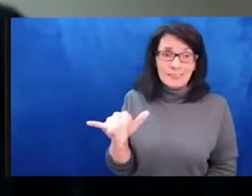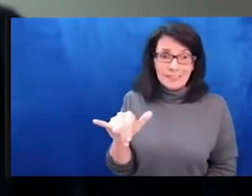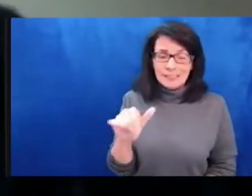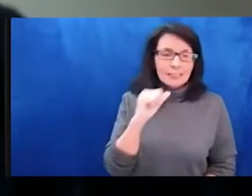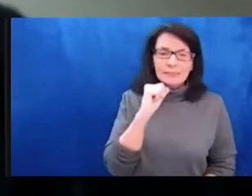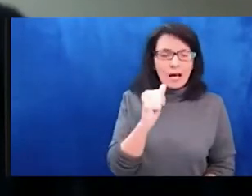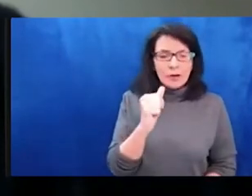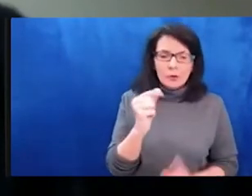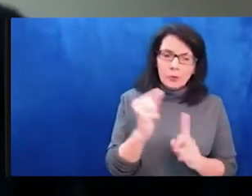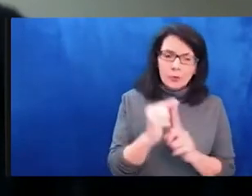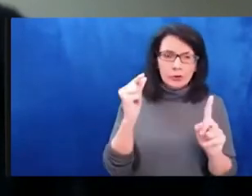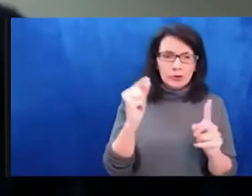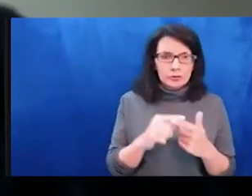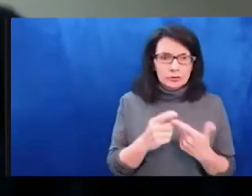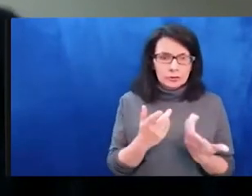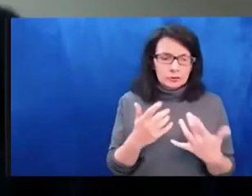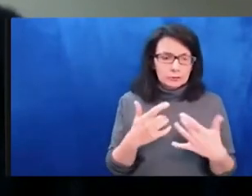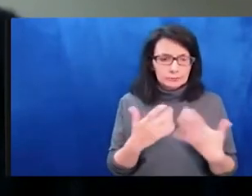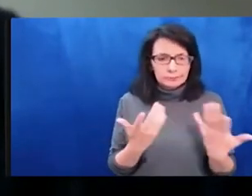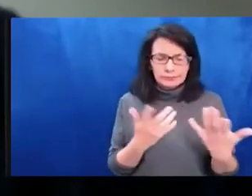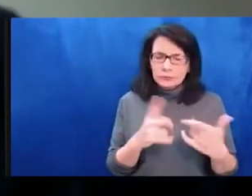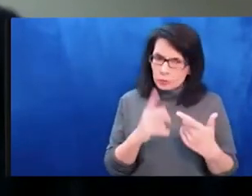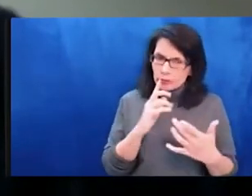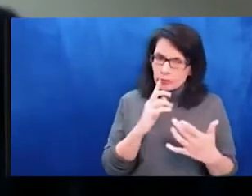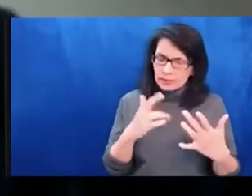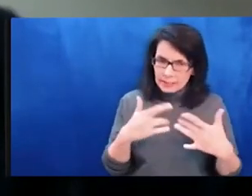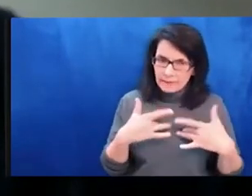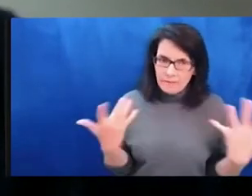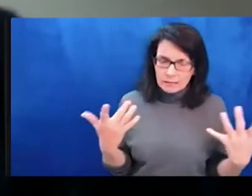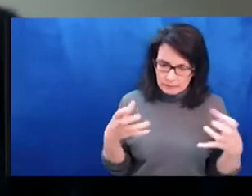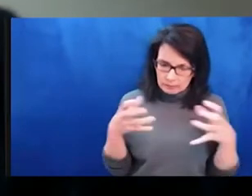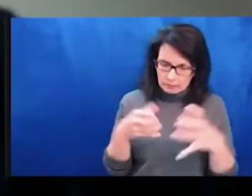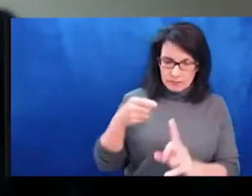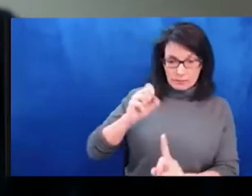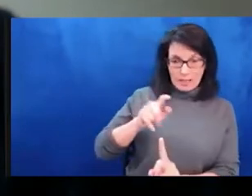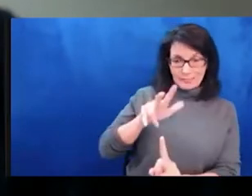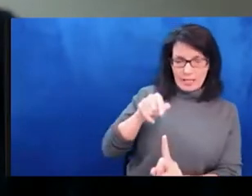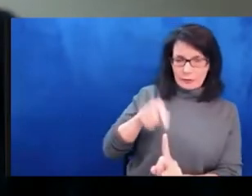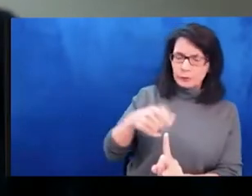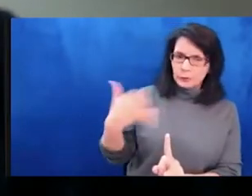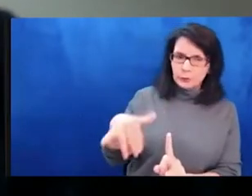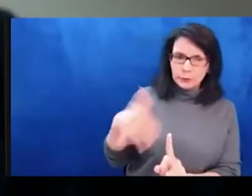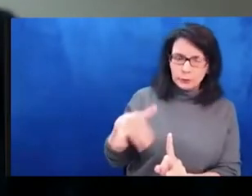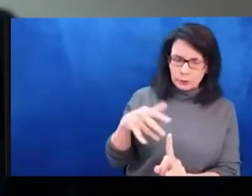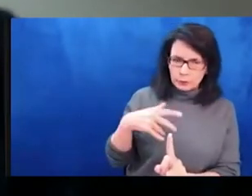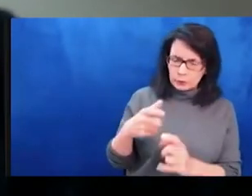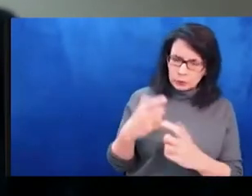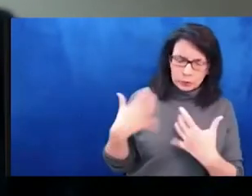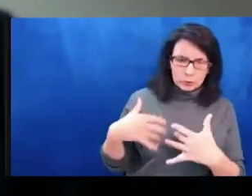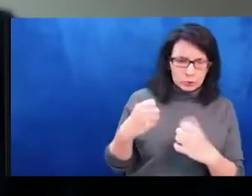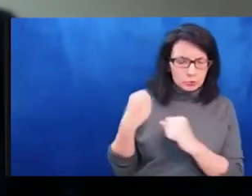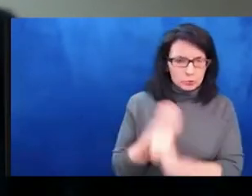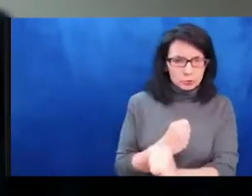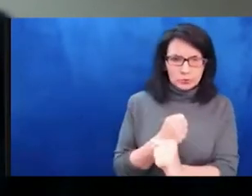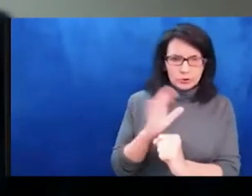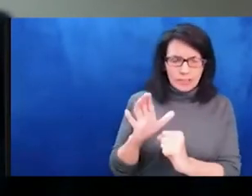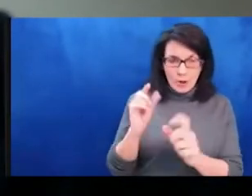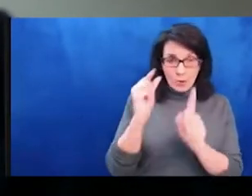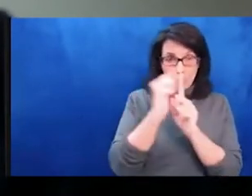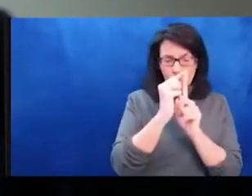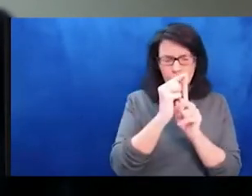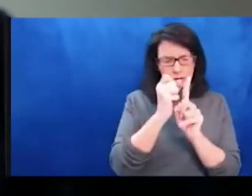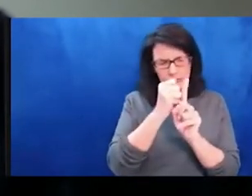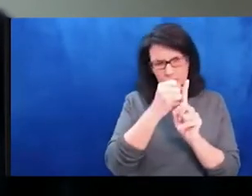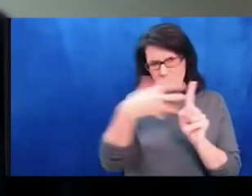our words, again, to echo what Jessica already said, I also came into this discussion thinking a lot about the word solidarity